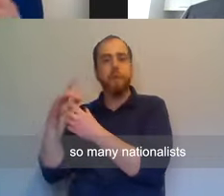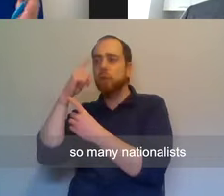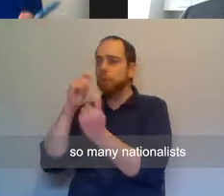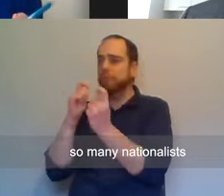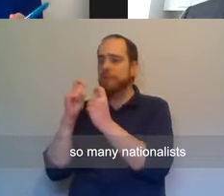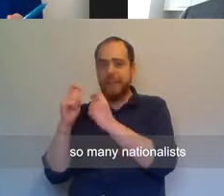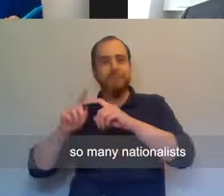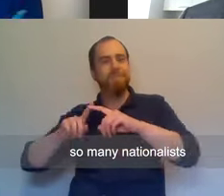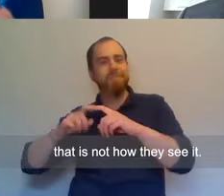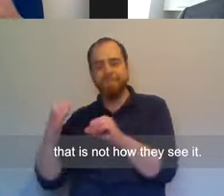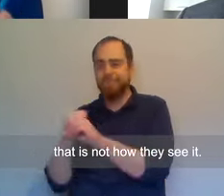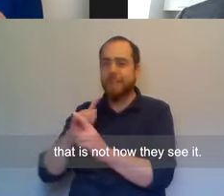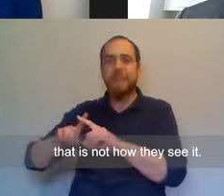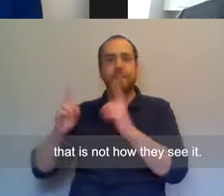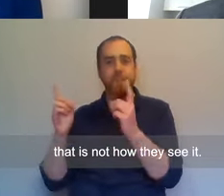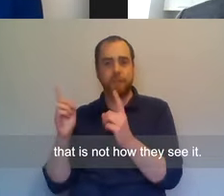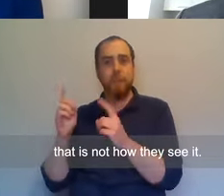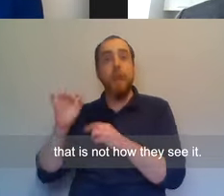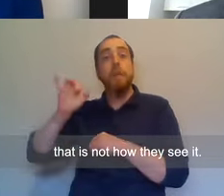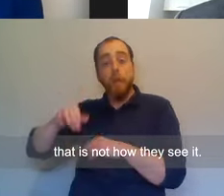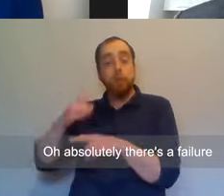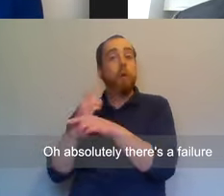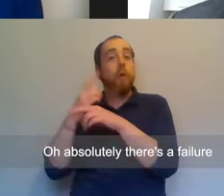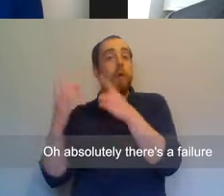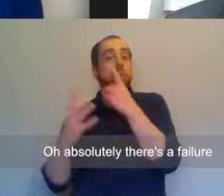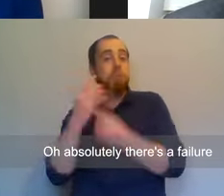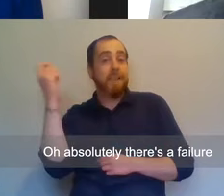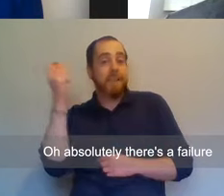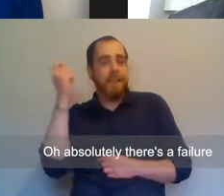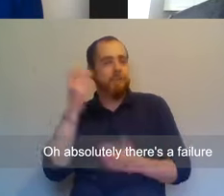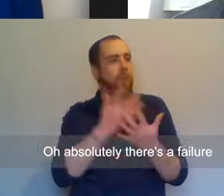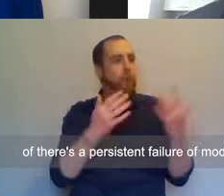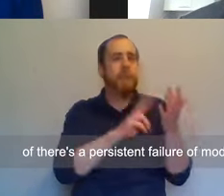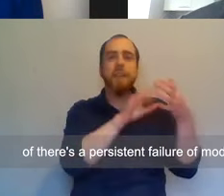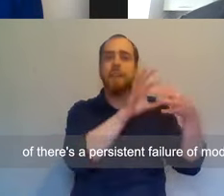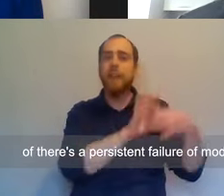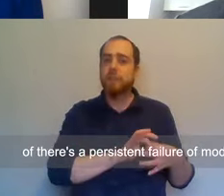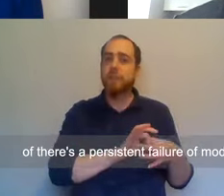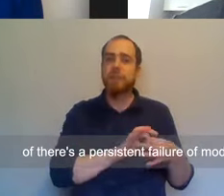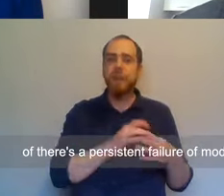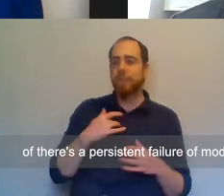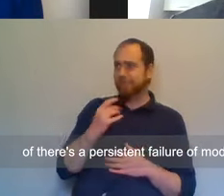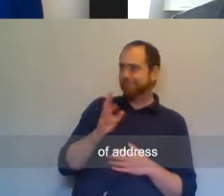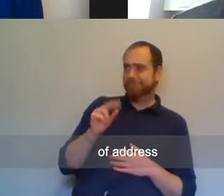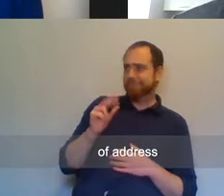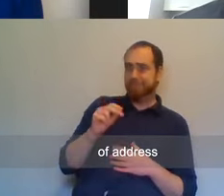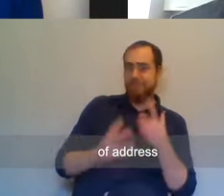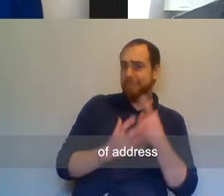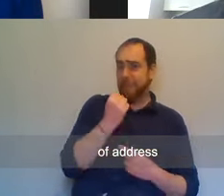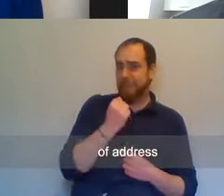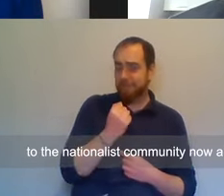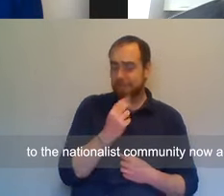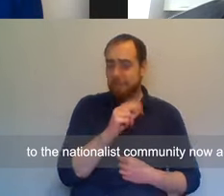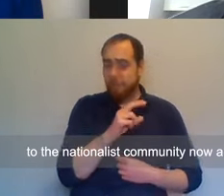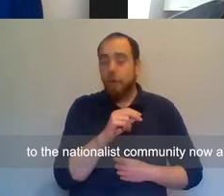but for so many Nationalists, that is not how they see it. Oh, absolutely. There's a failure, there's a persistent failure of mode of address